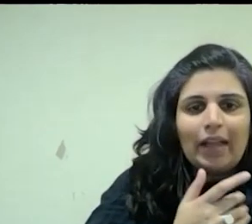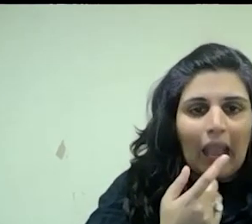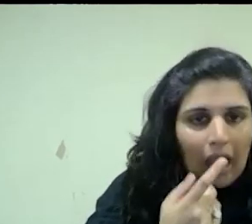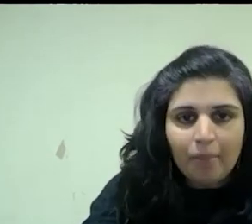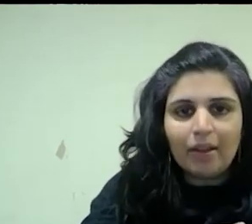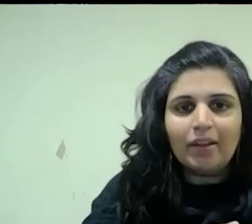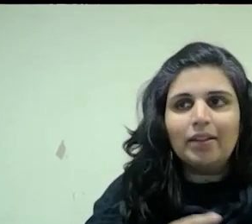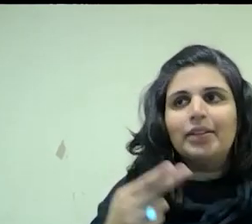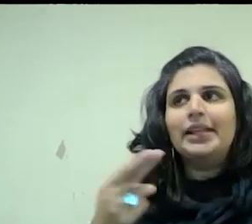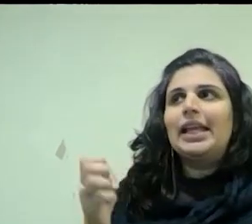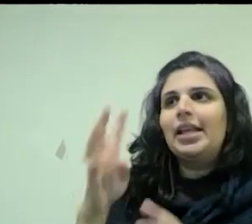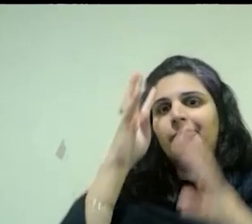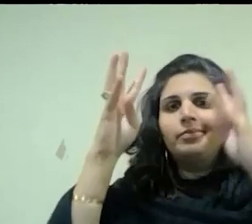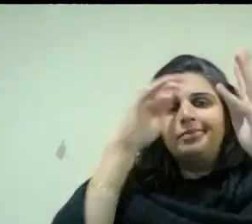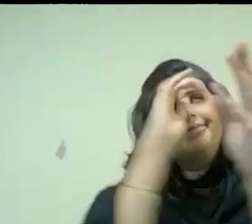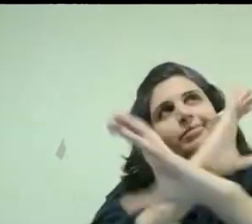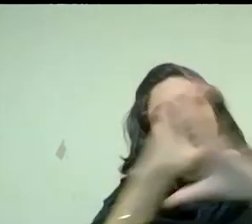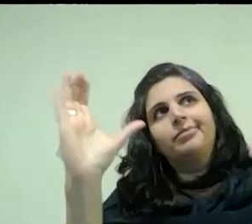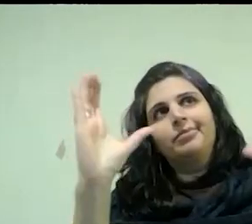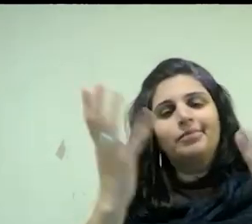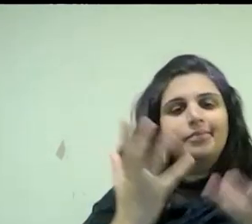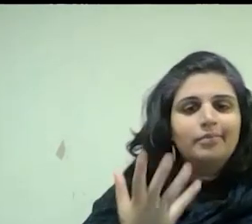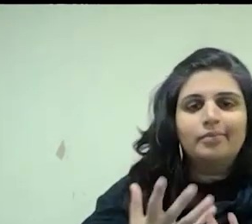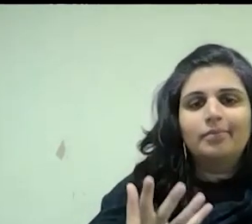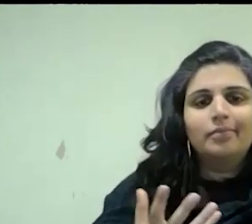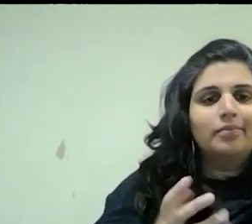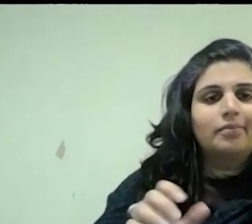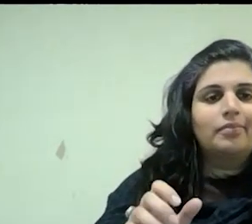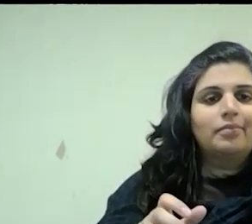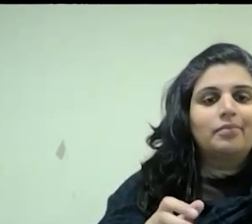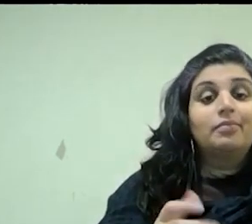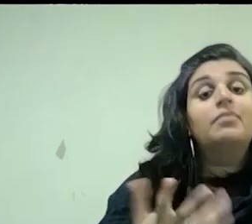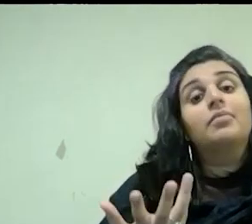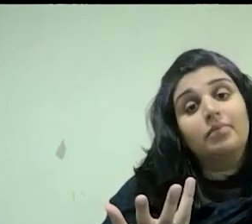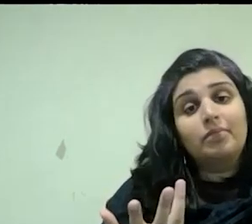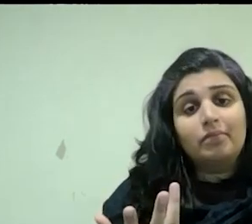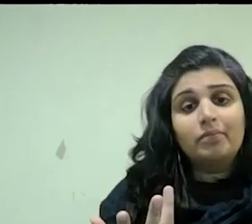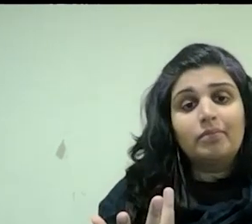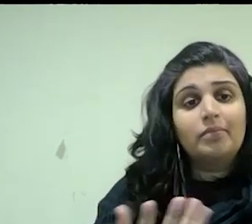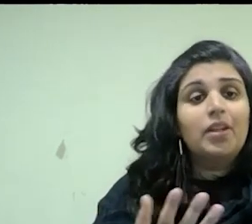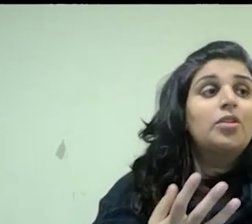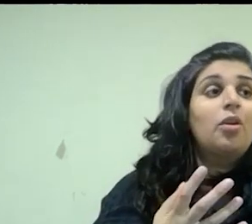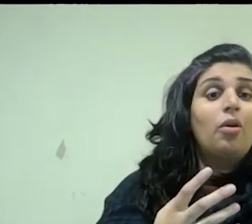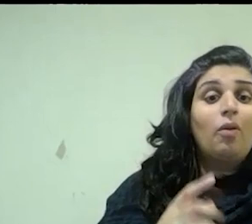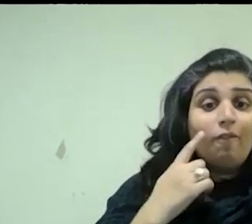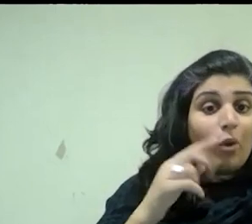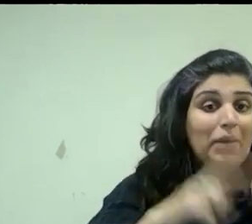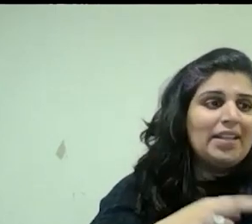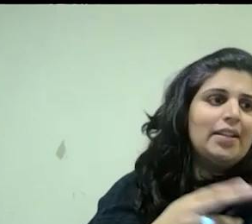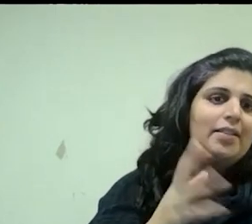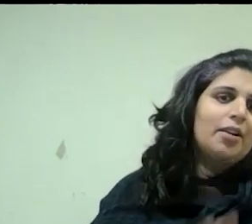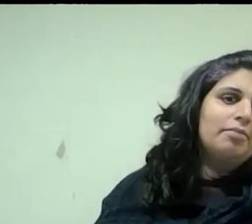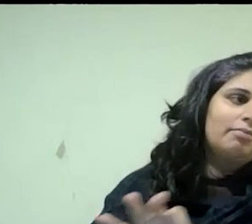he theatricalizes things in other ways, they're not, in other paintings they're very mundane. The other thing that